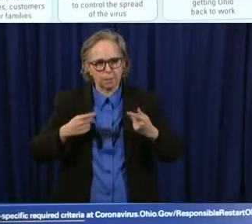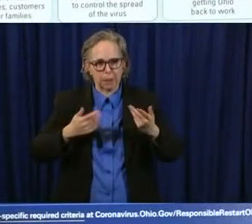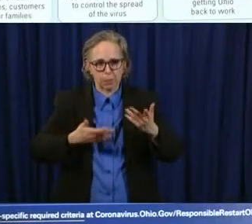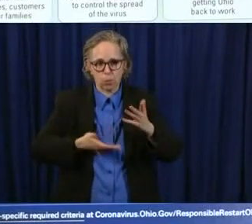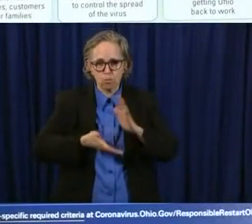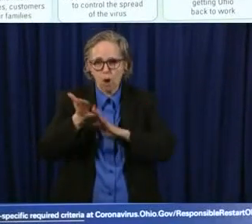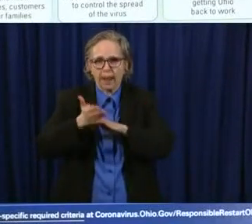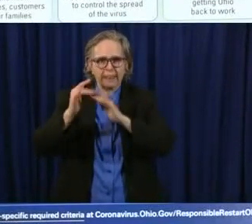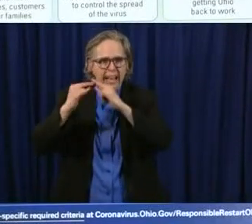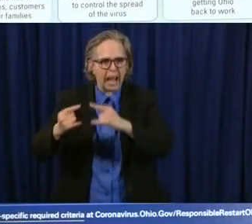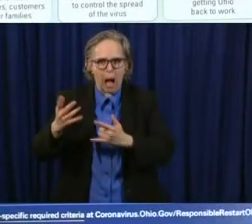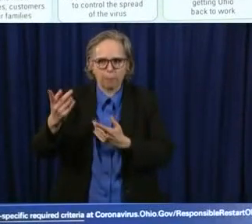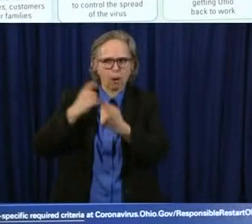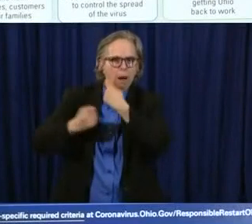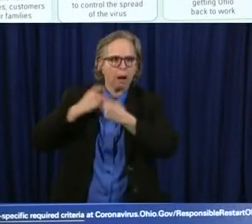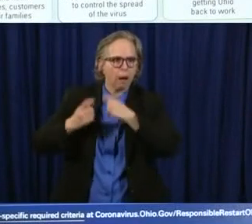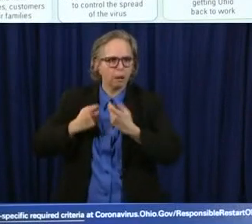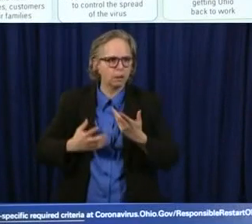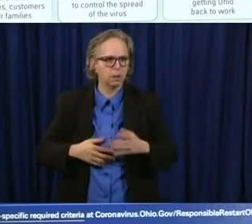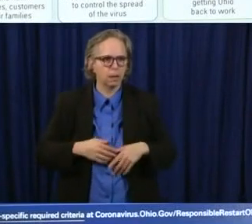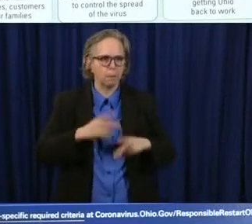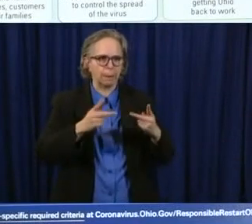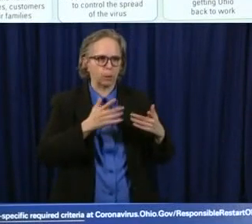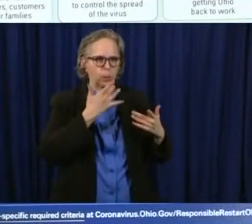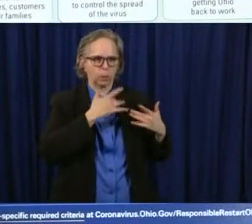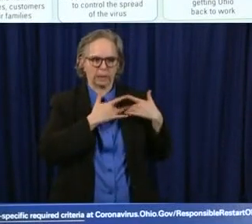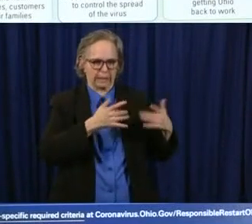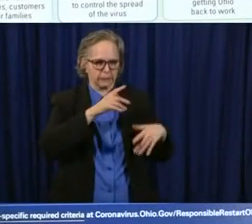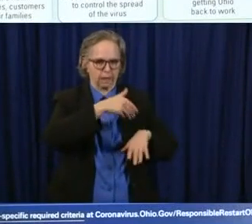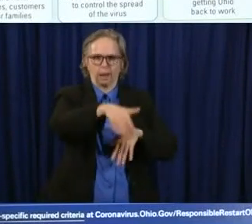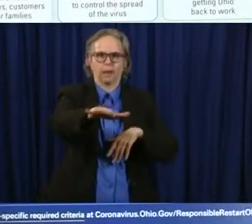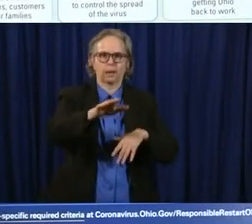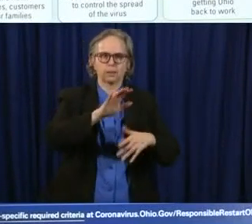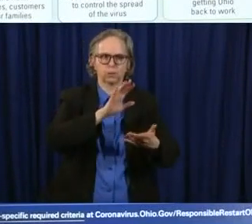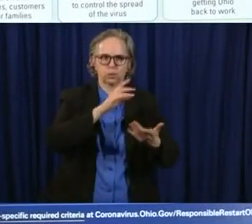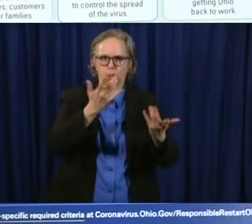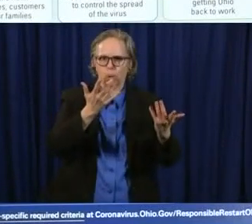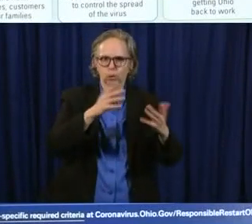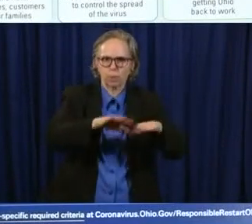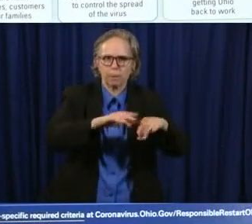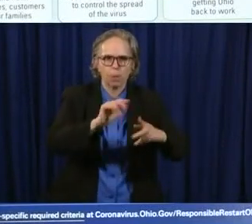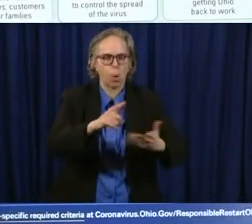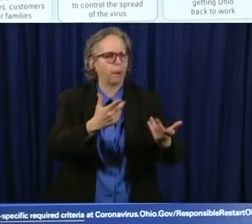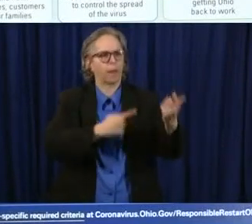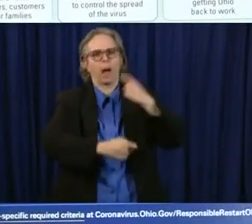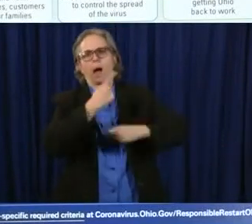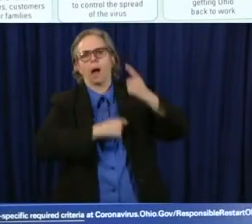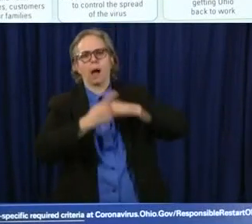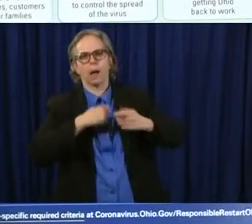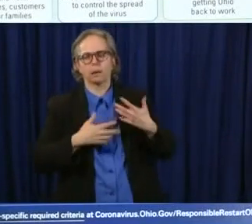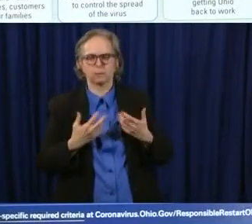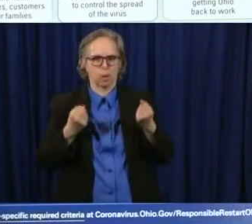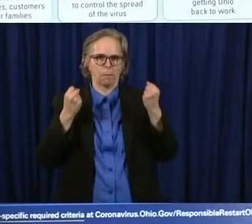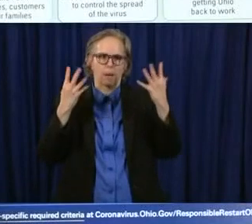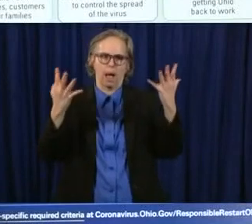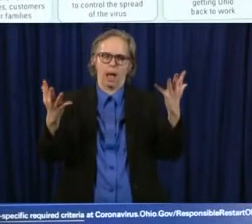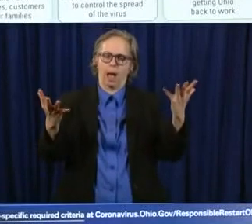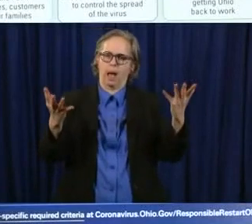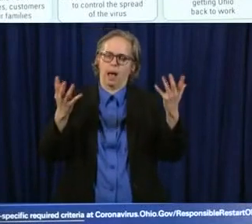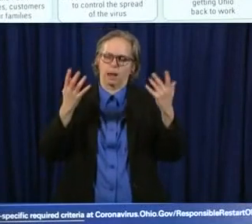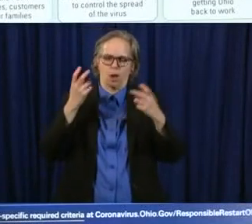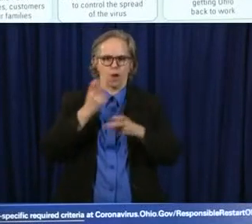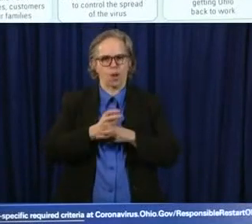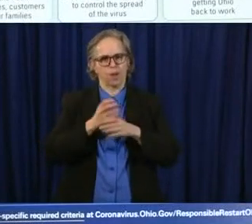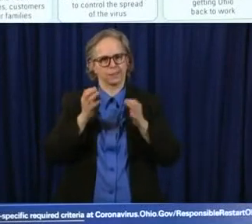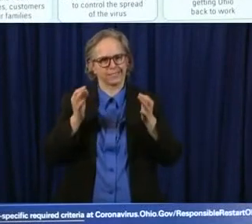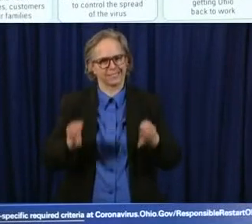who send their children to summer camps um and we have not you know we've not really made a decision on that and i wish we could we've got to